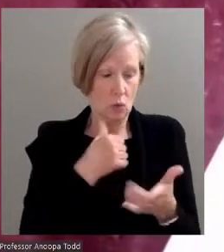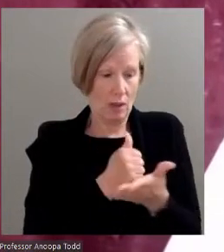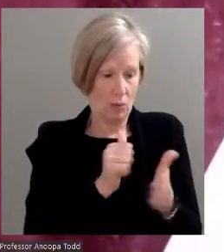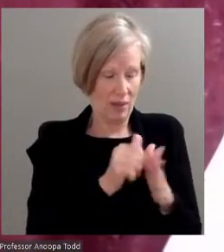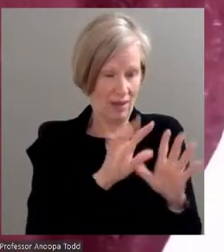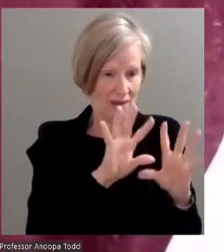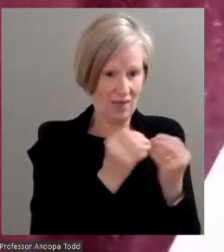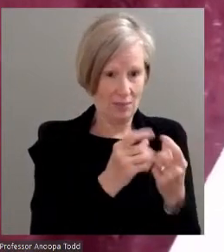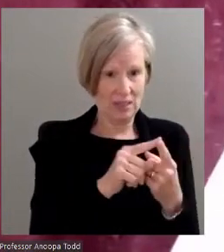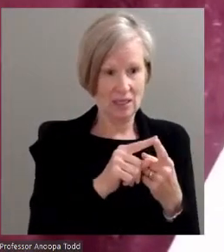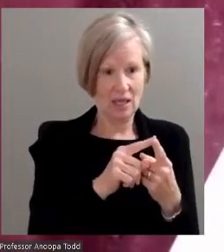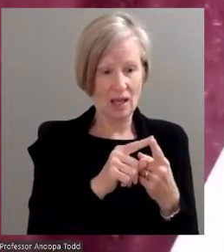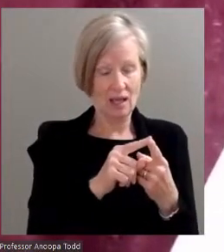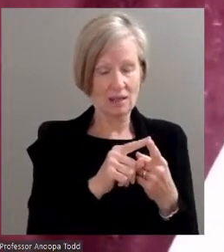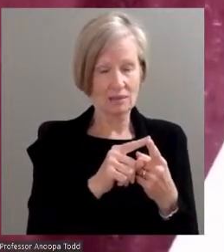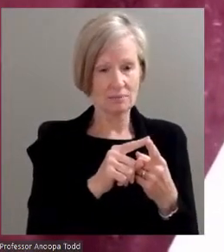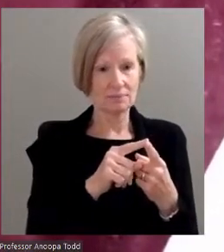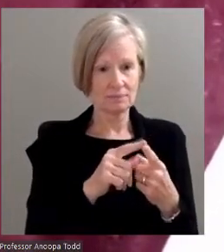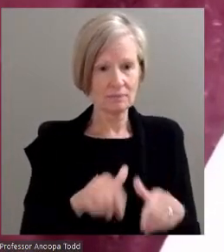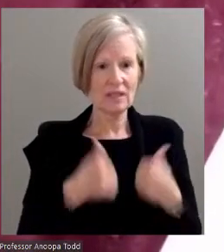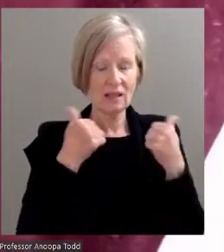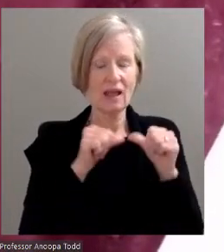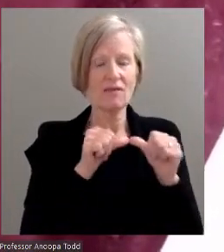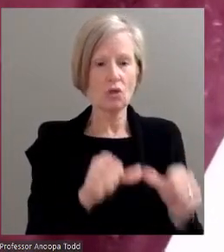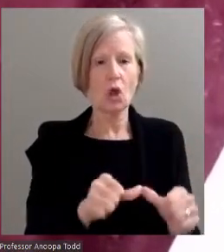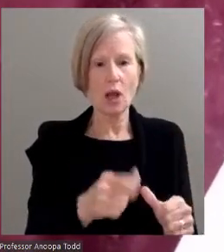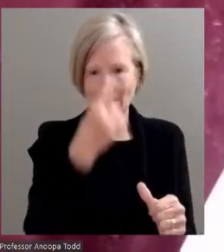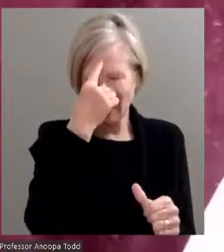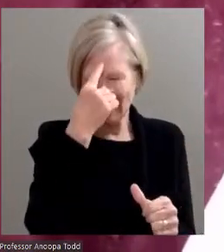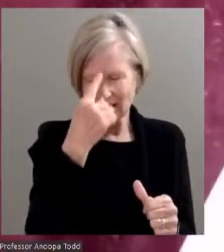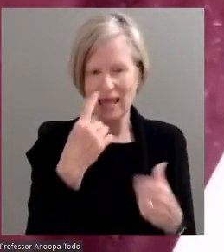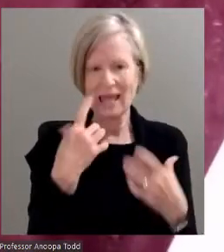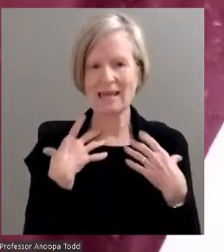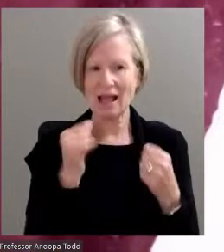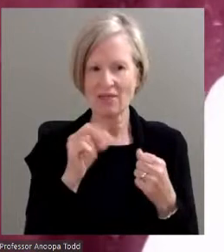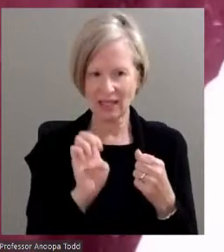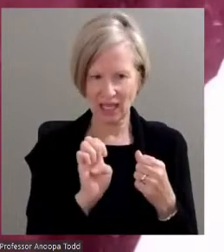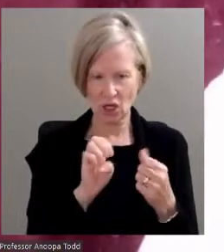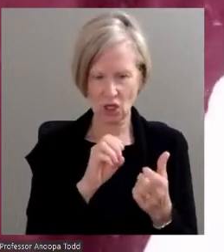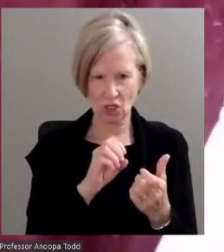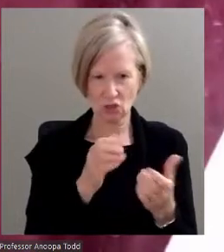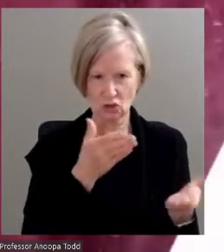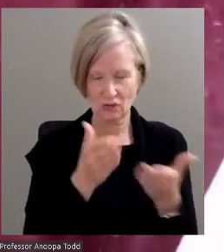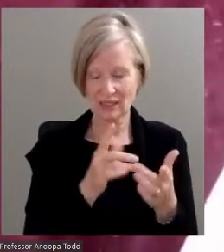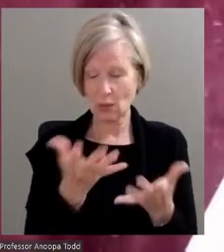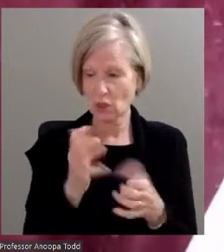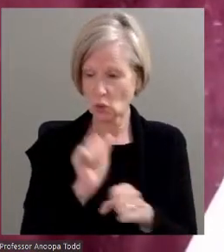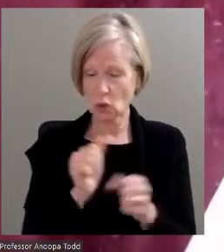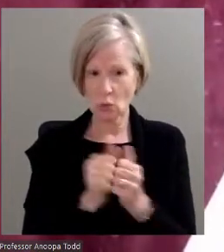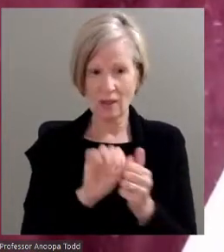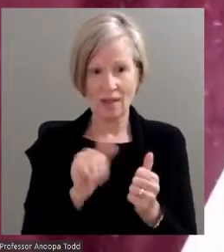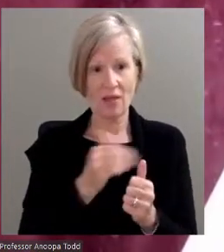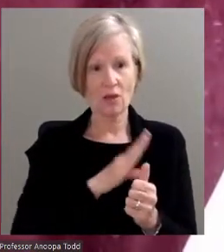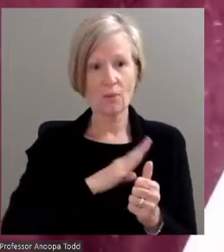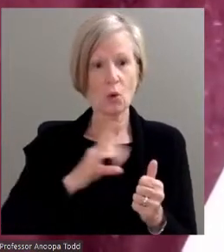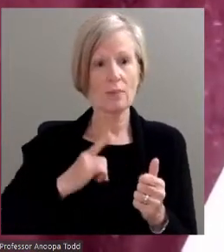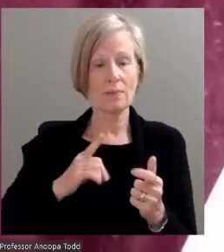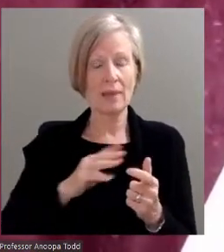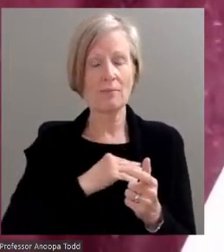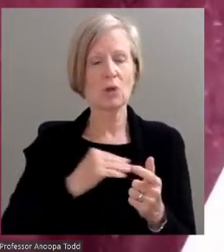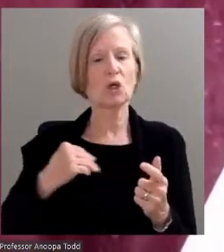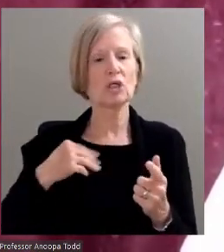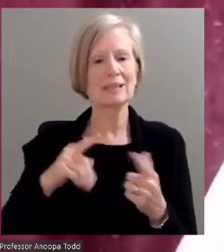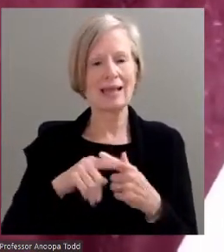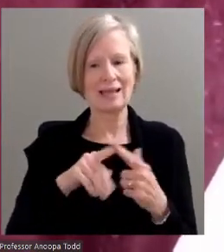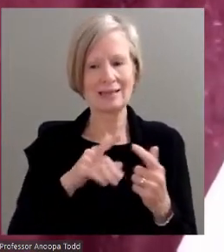lifelong mental and health care services. I want to work with other board members and faculty and staff to create workshops on